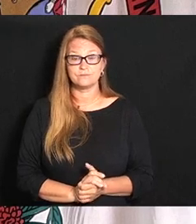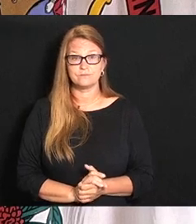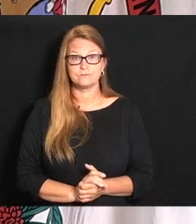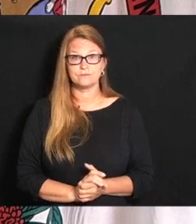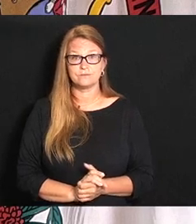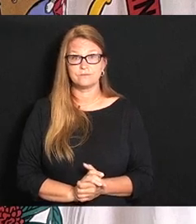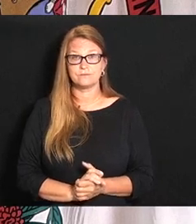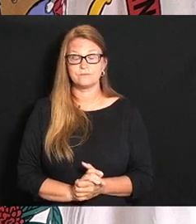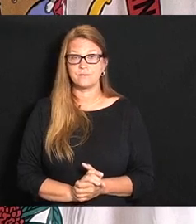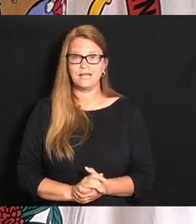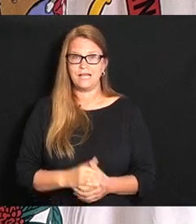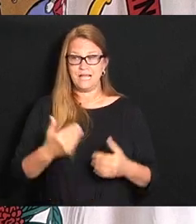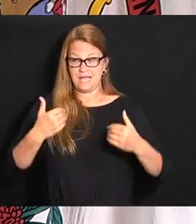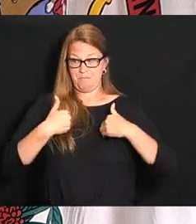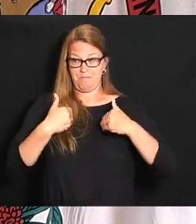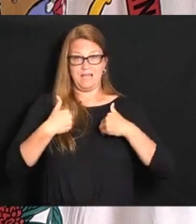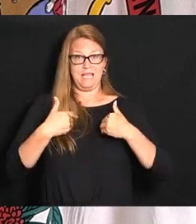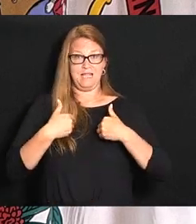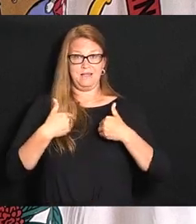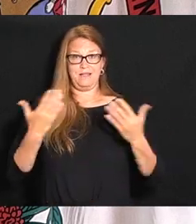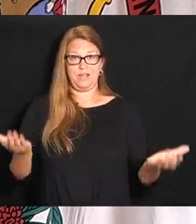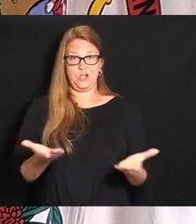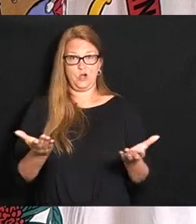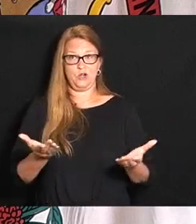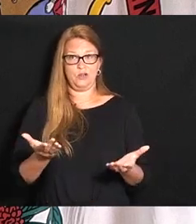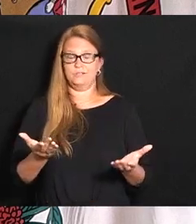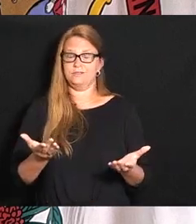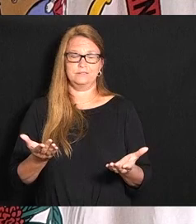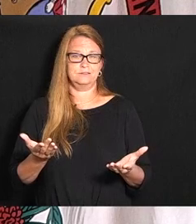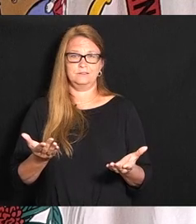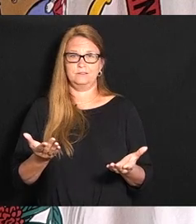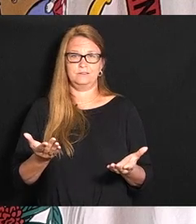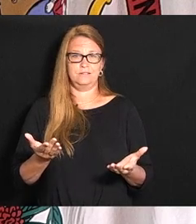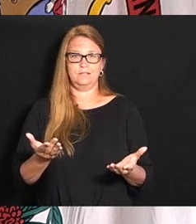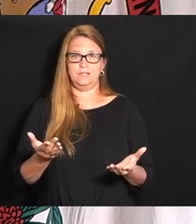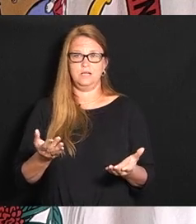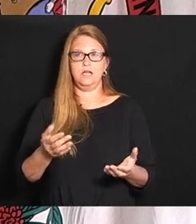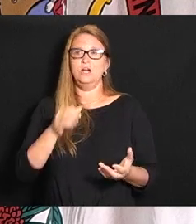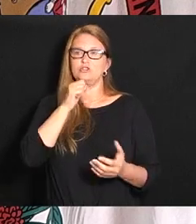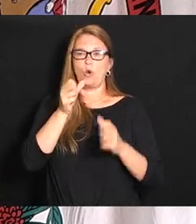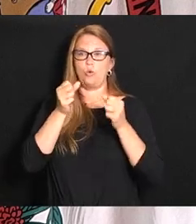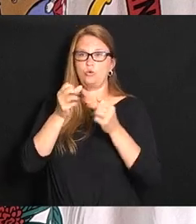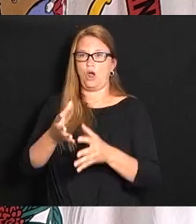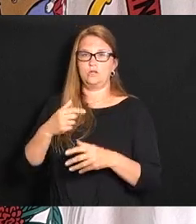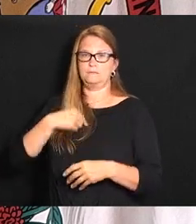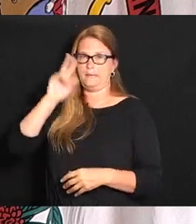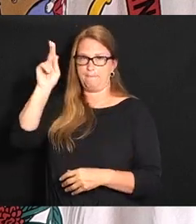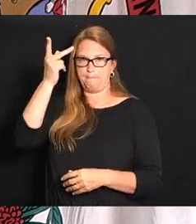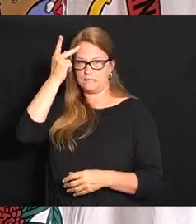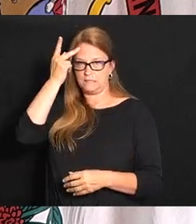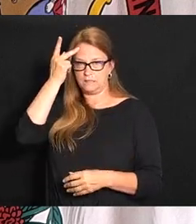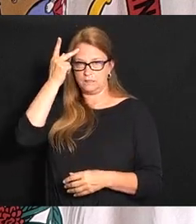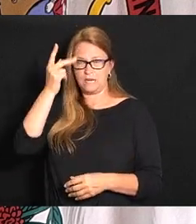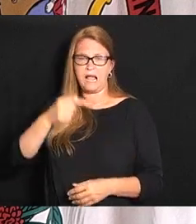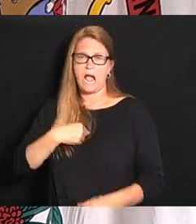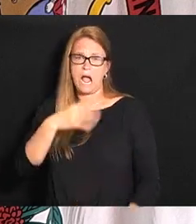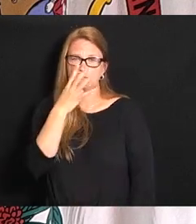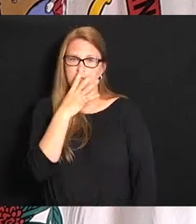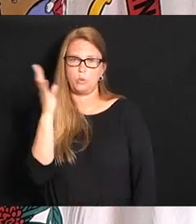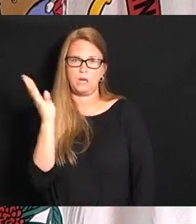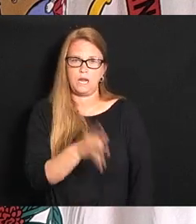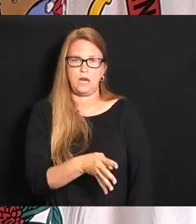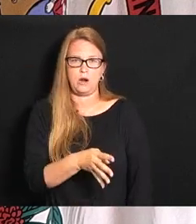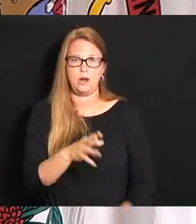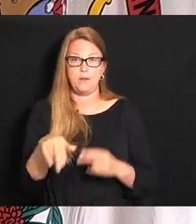not with Jim justice are you ever going to be able to say cause him a political problem Jim justice doesn't give a hoot about a